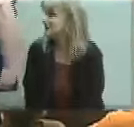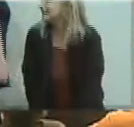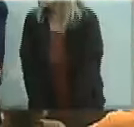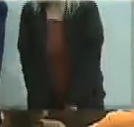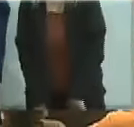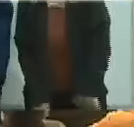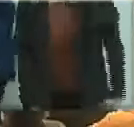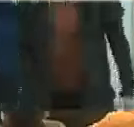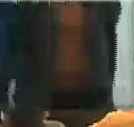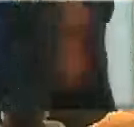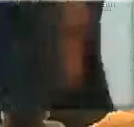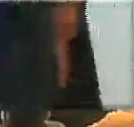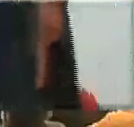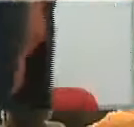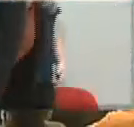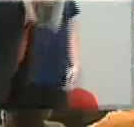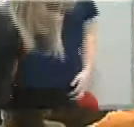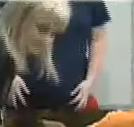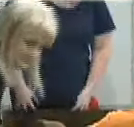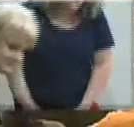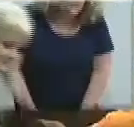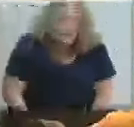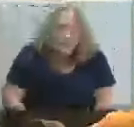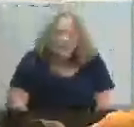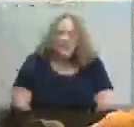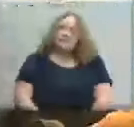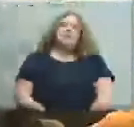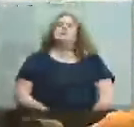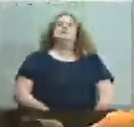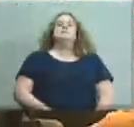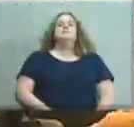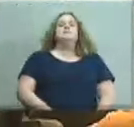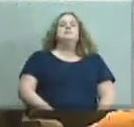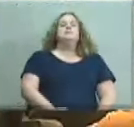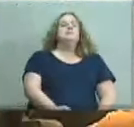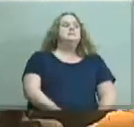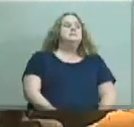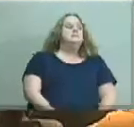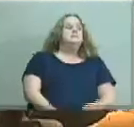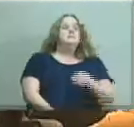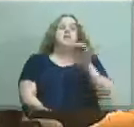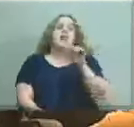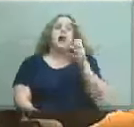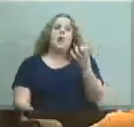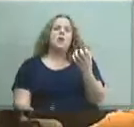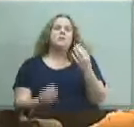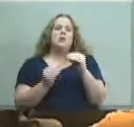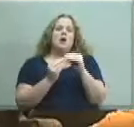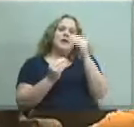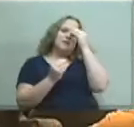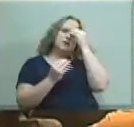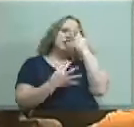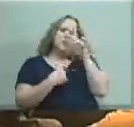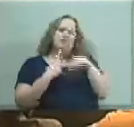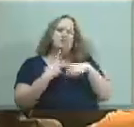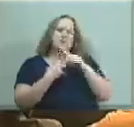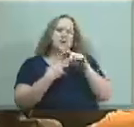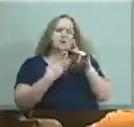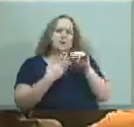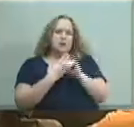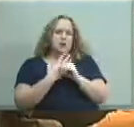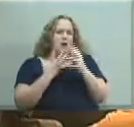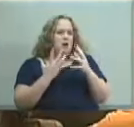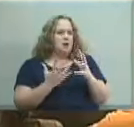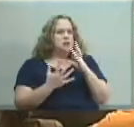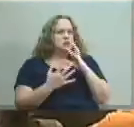chris p5 uh yes i'd like to uh if we can get just a little bit more information about this project i've talked to dr